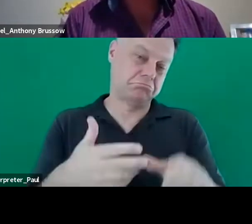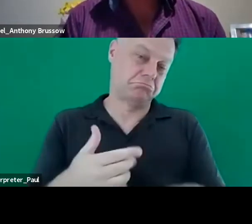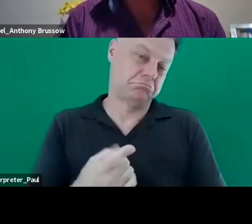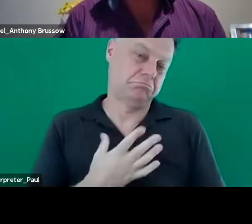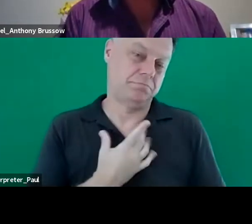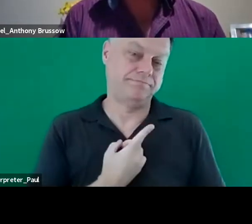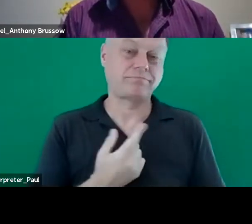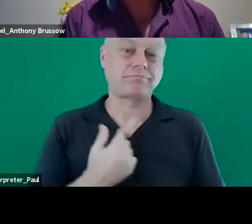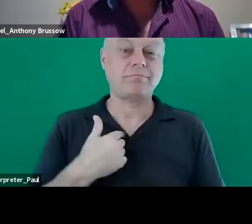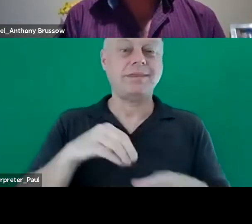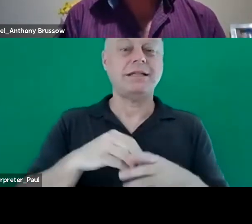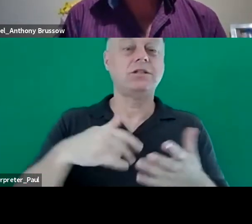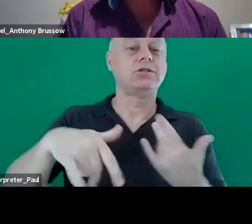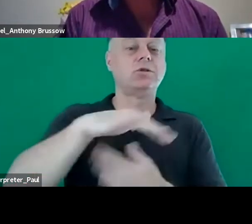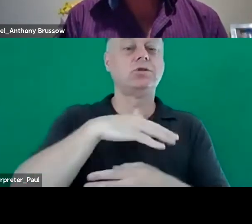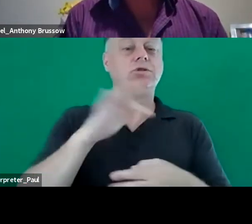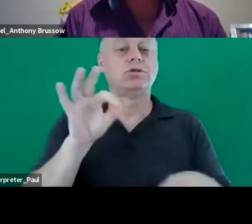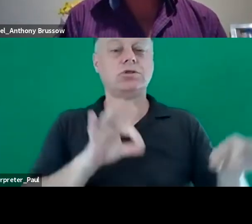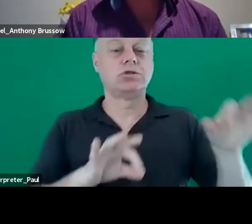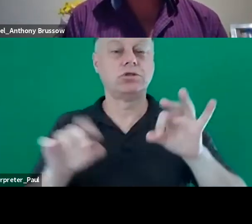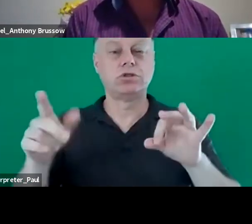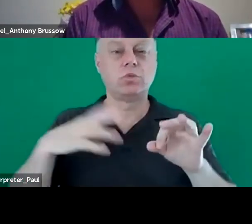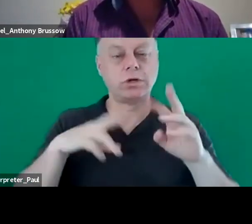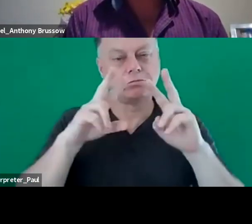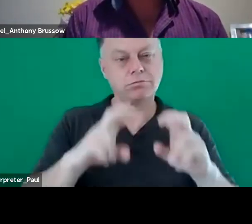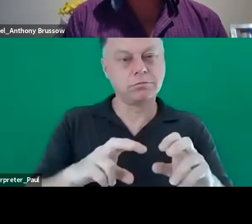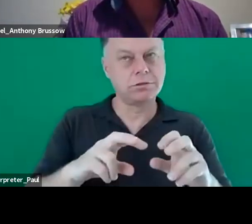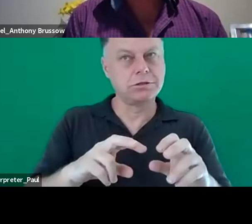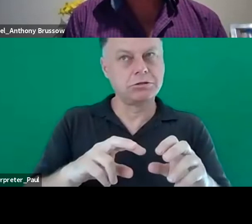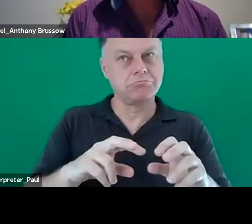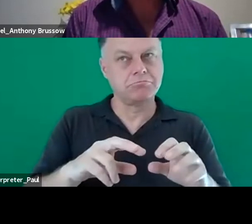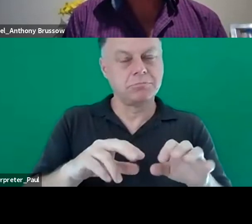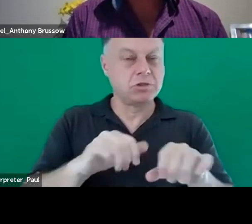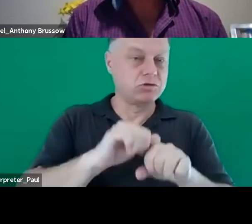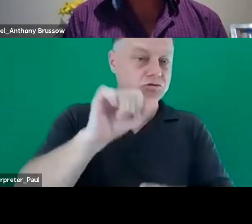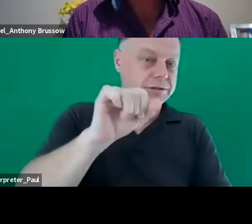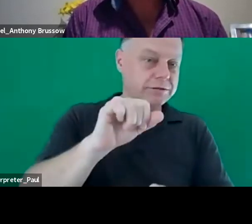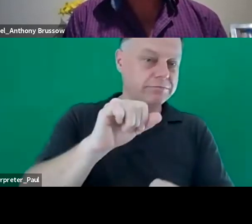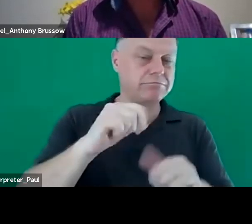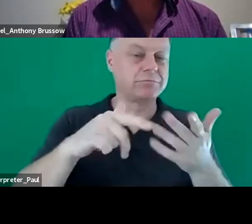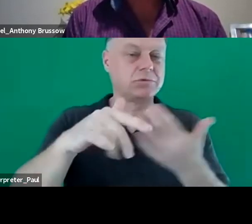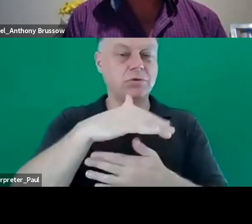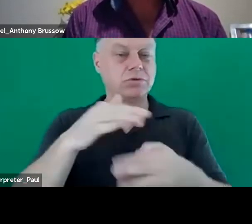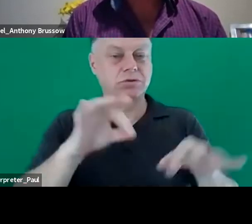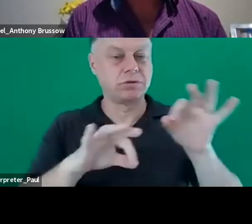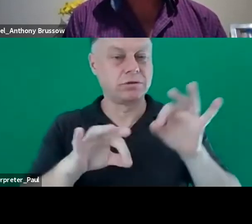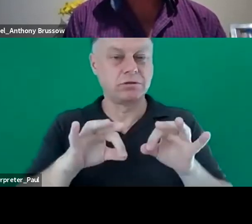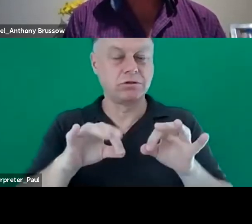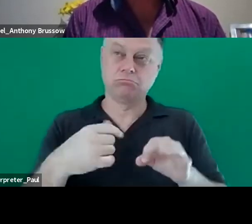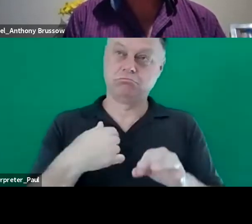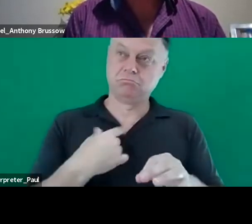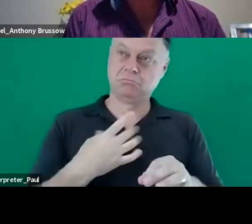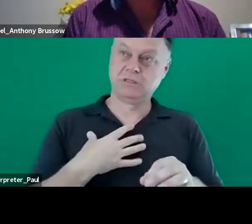in social sciences if you were looking at exploring a social sciences degree and um you identify as disabled